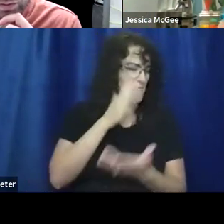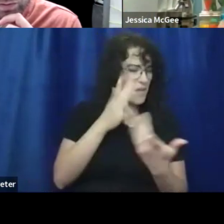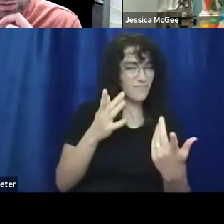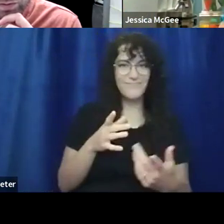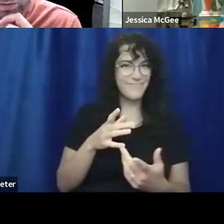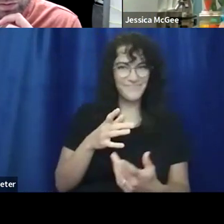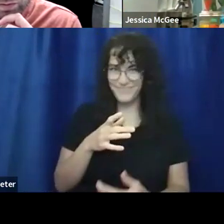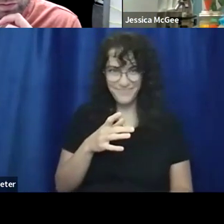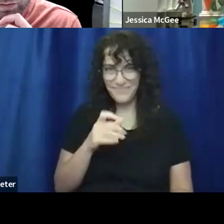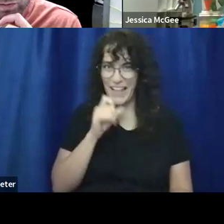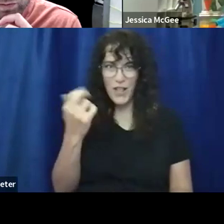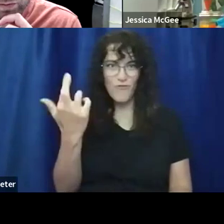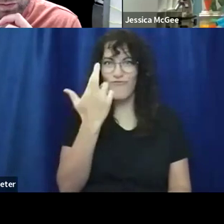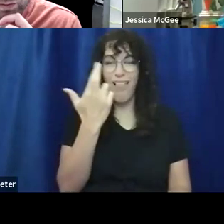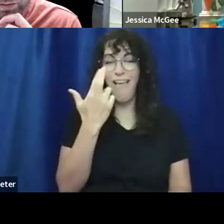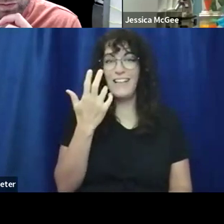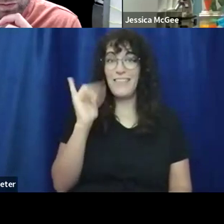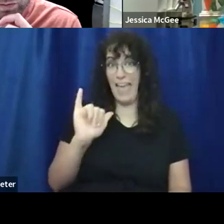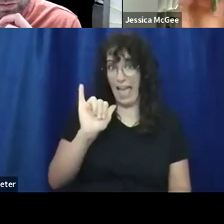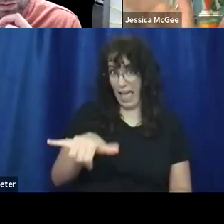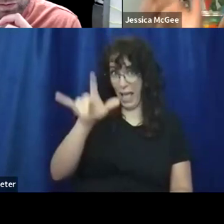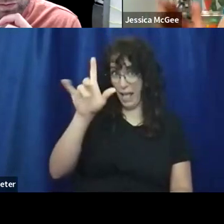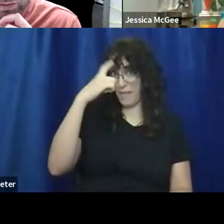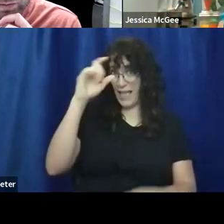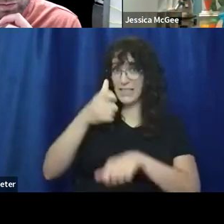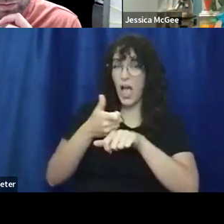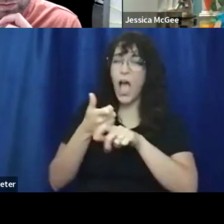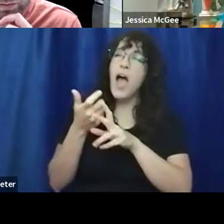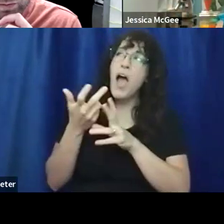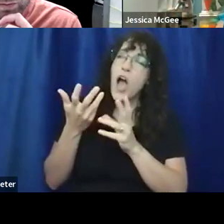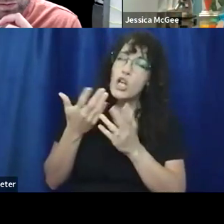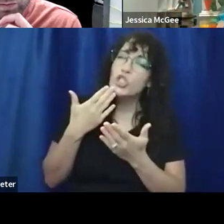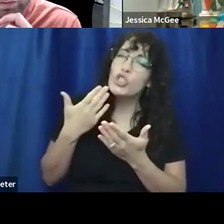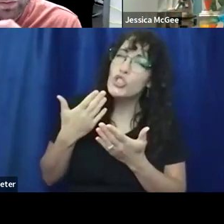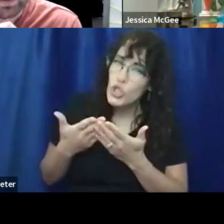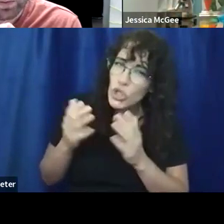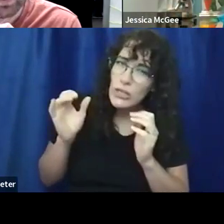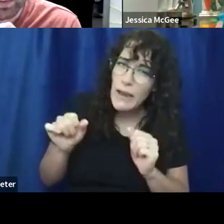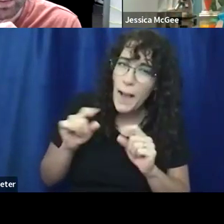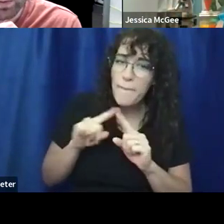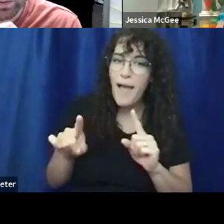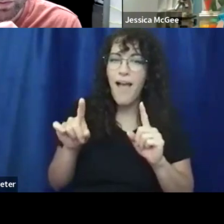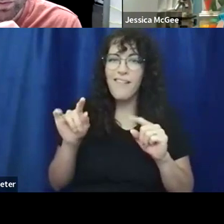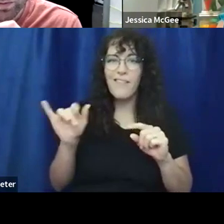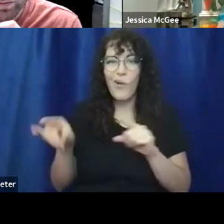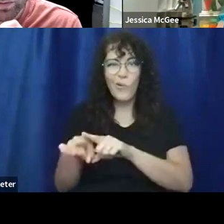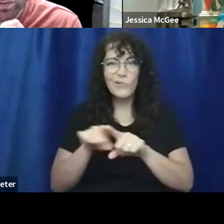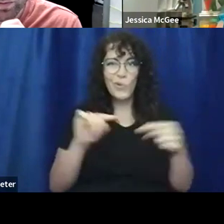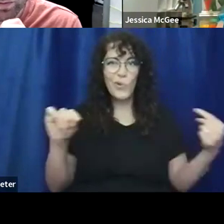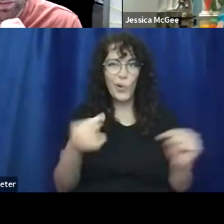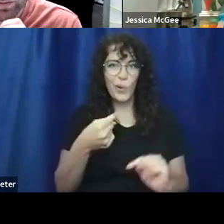didn't realize that that mindset was it's good, but it was also hurting me a little bit. Um,